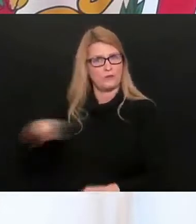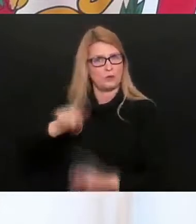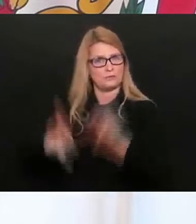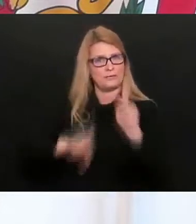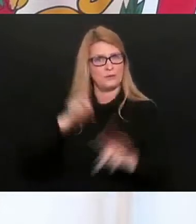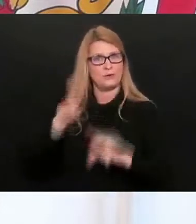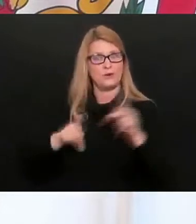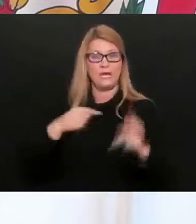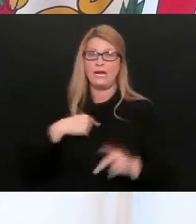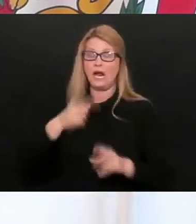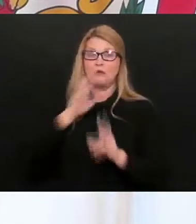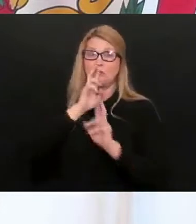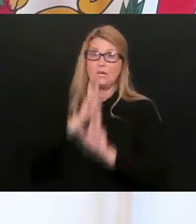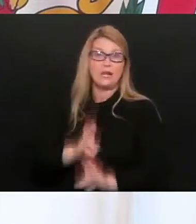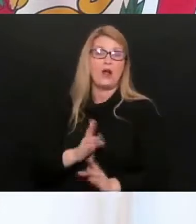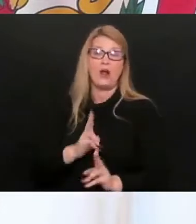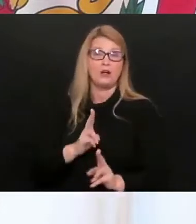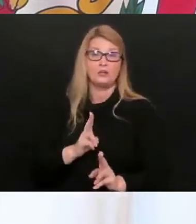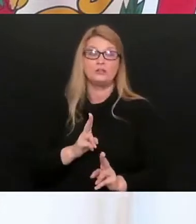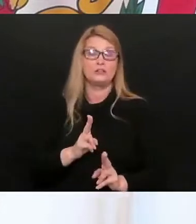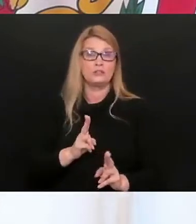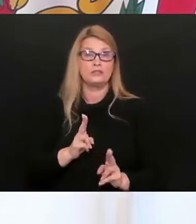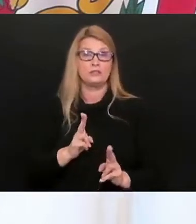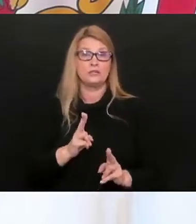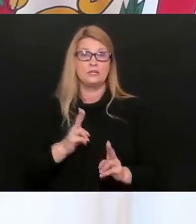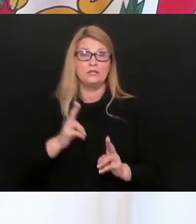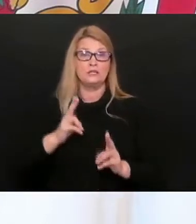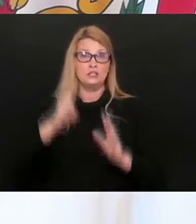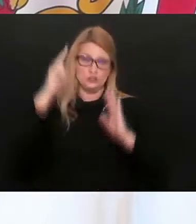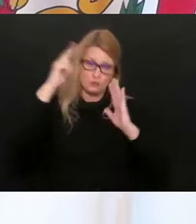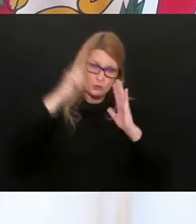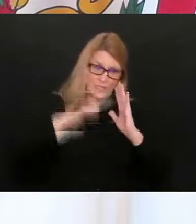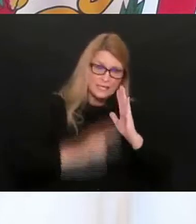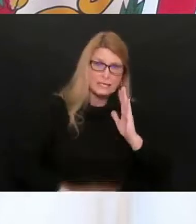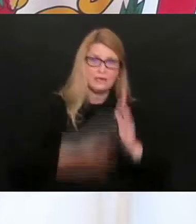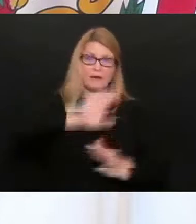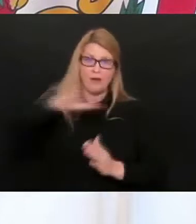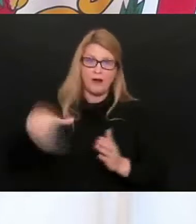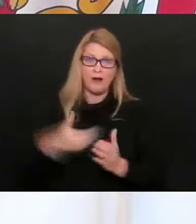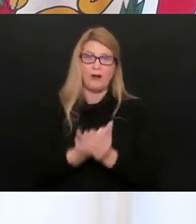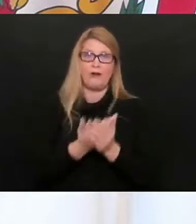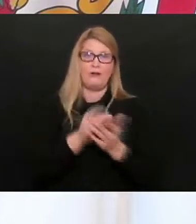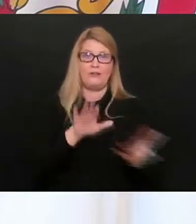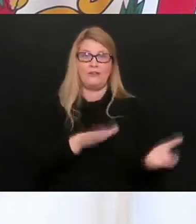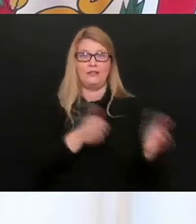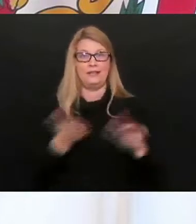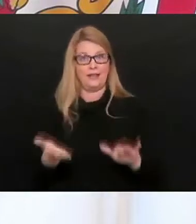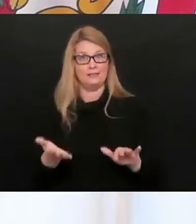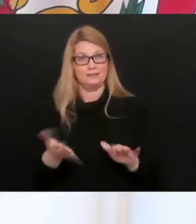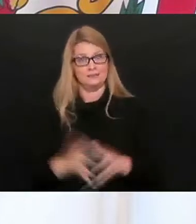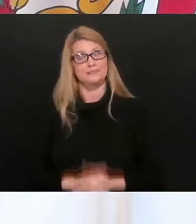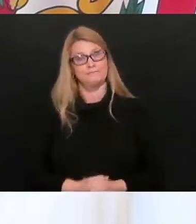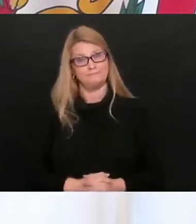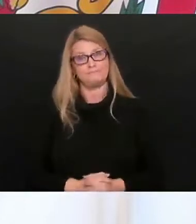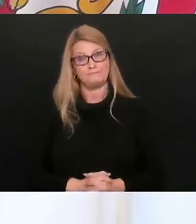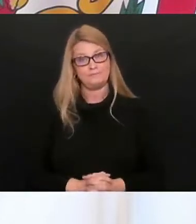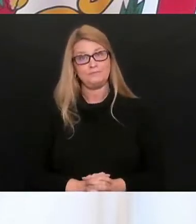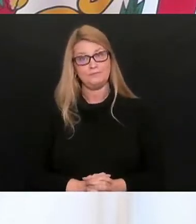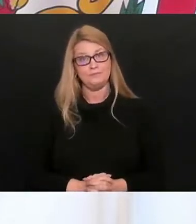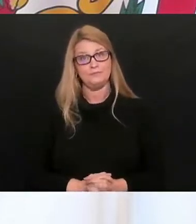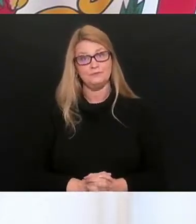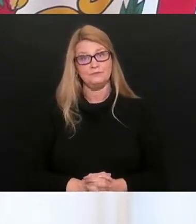through these, these, all these deaths and everything because we owe them that. Do we not?